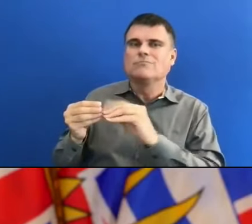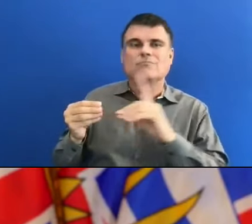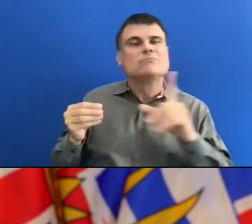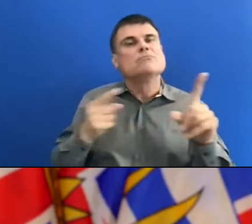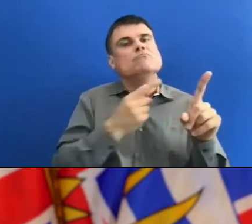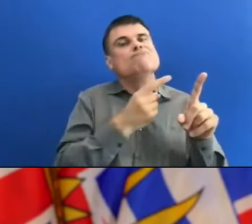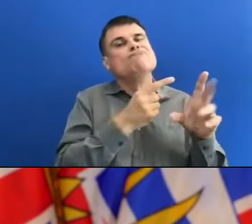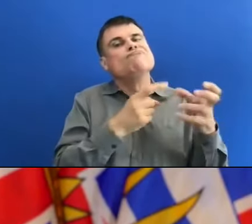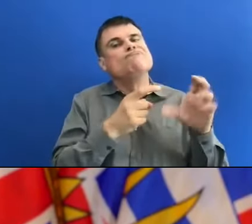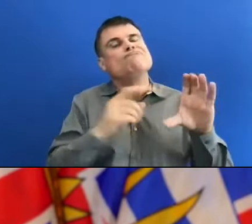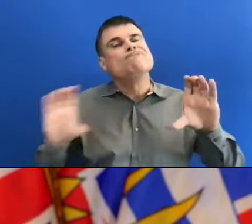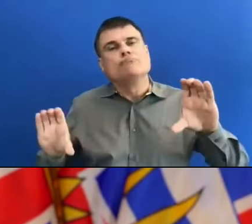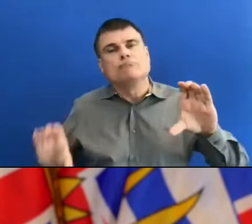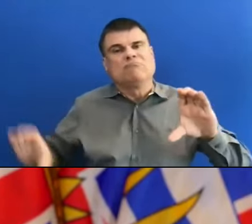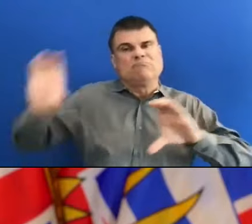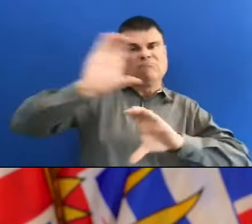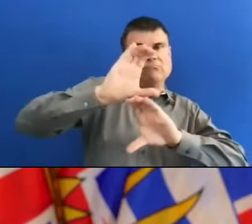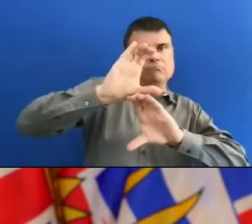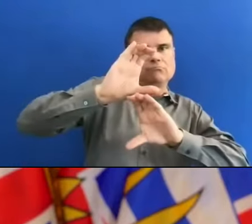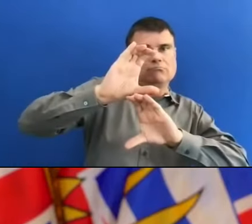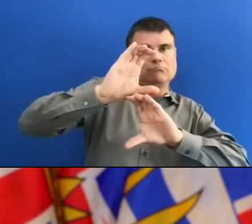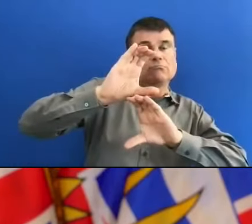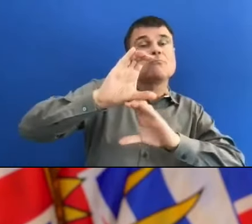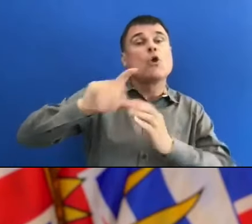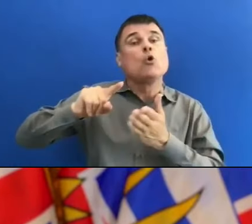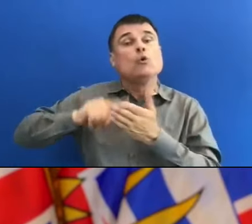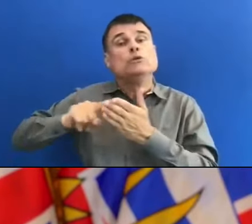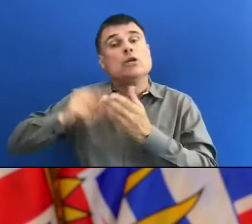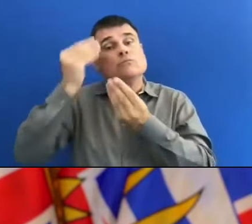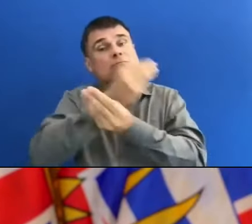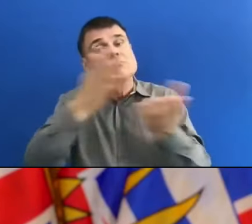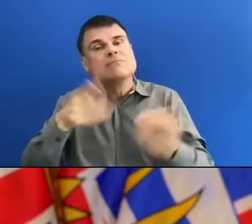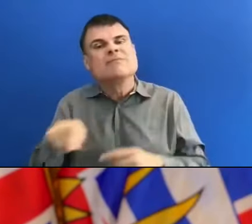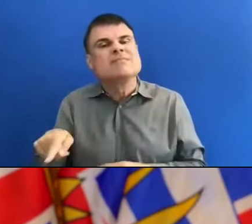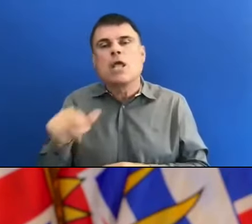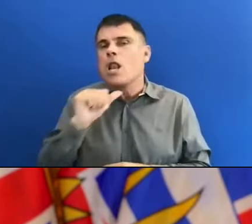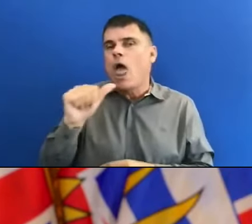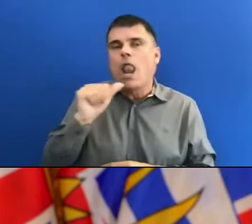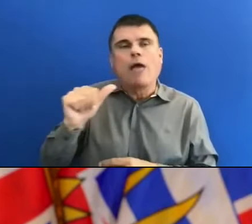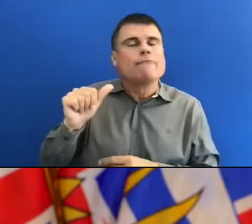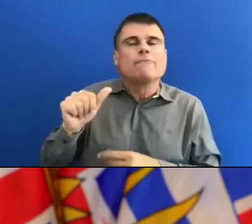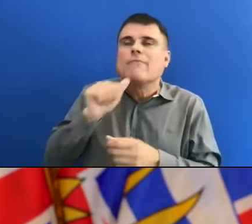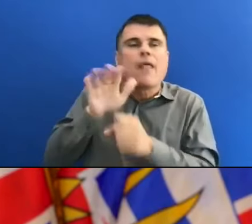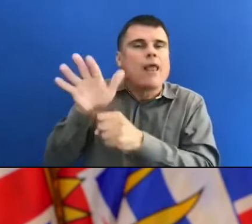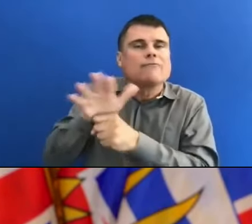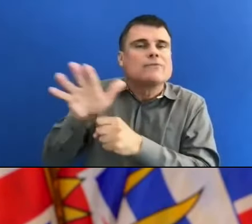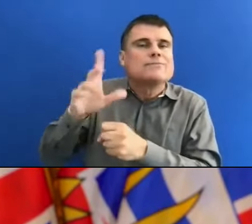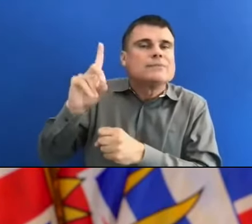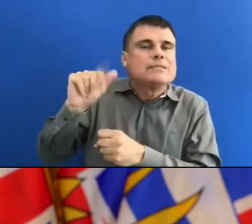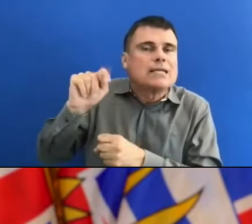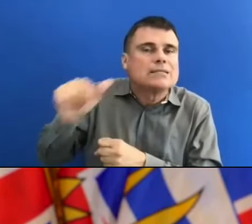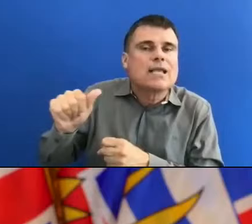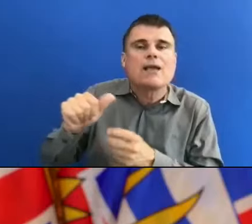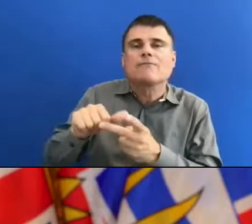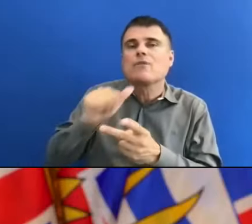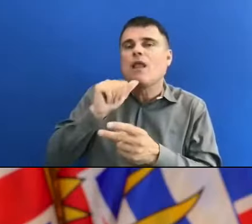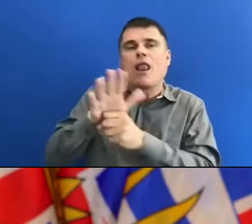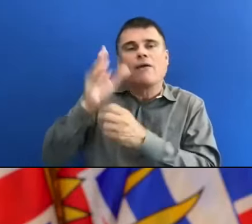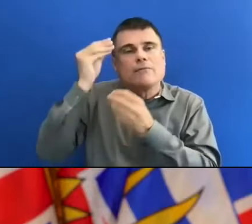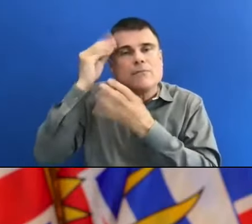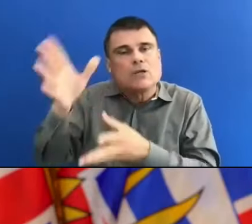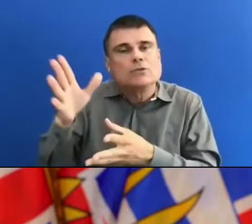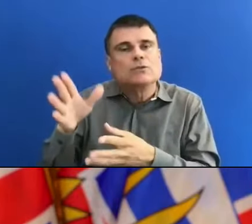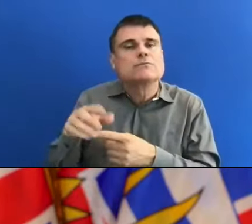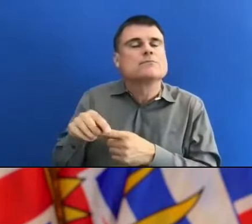they blame poor data collection and inadequate recognition of the impact of COVID-19 on low-income racialized communities. So